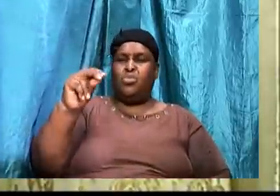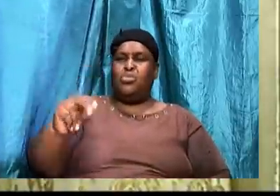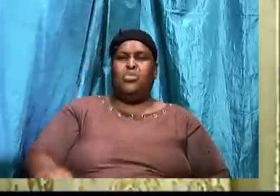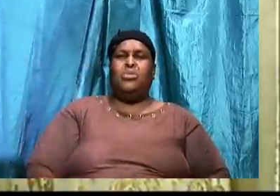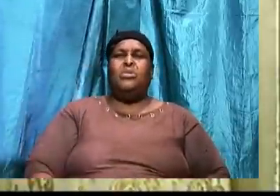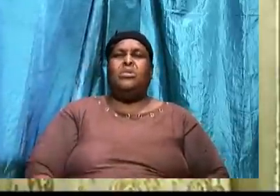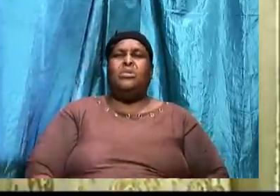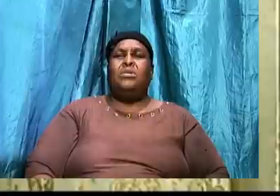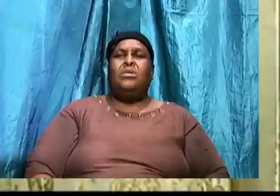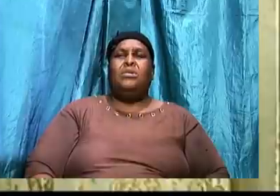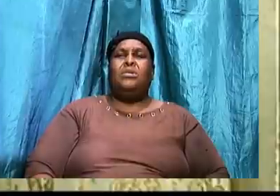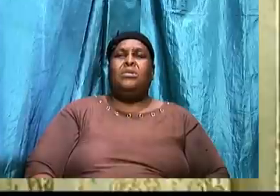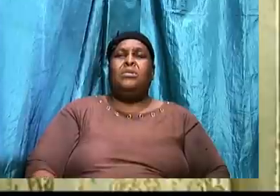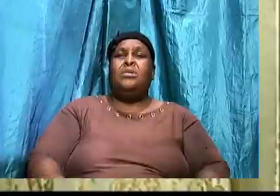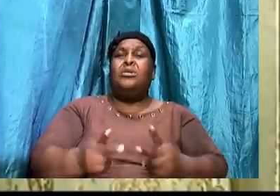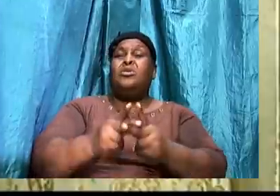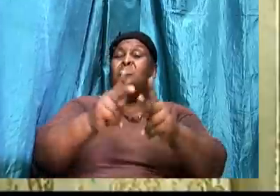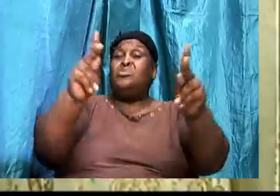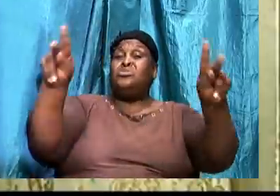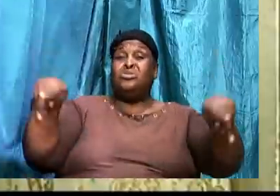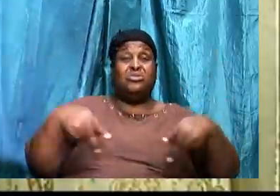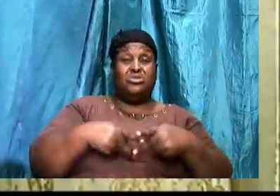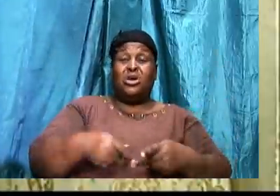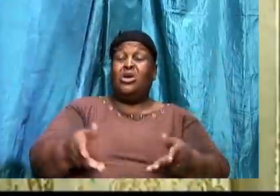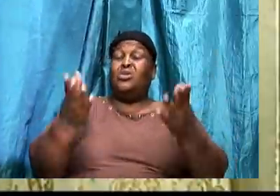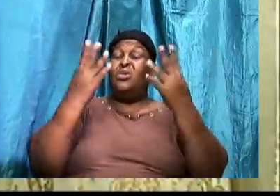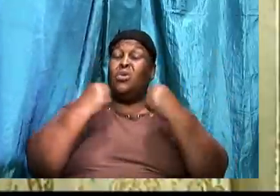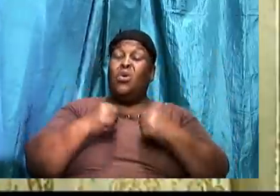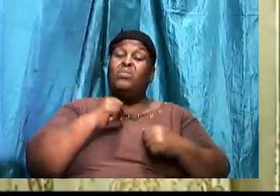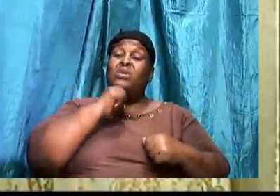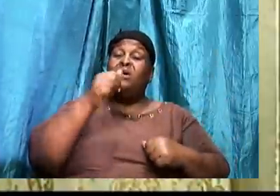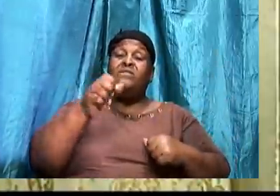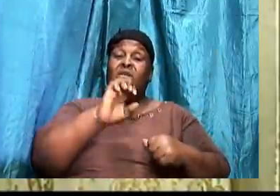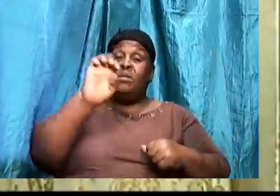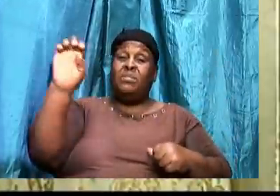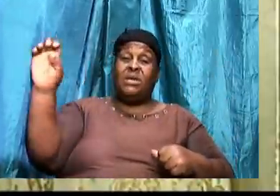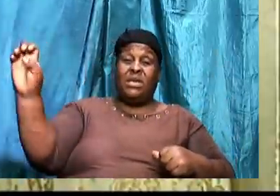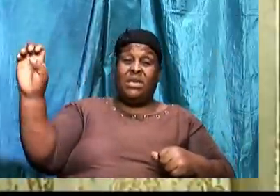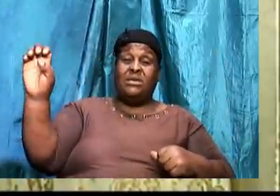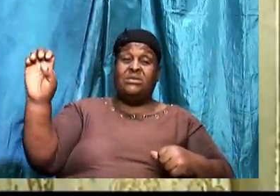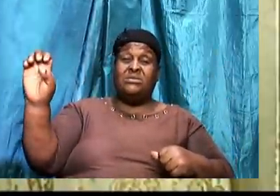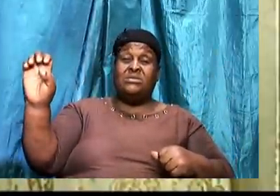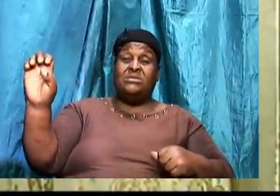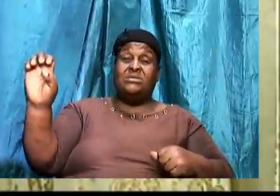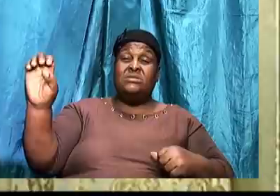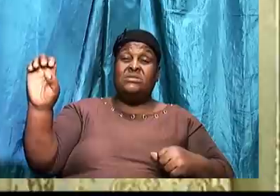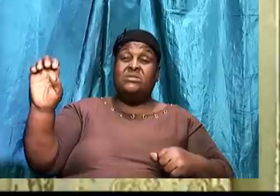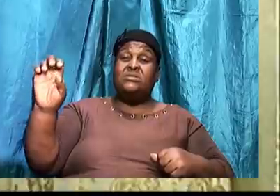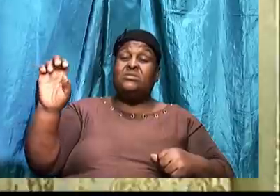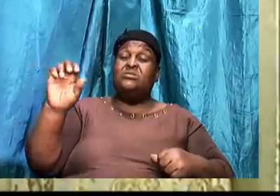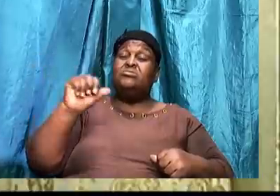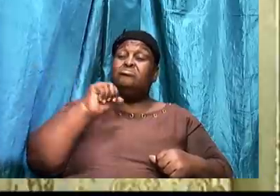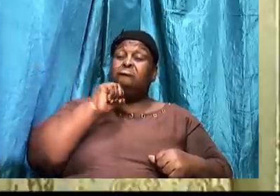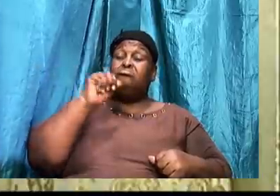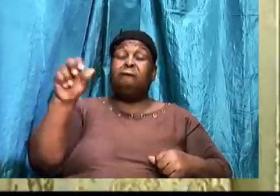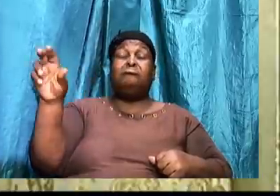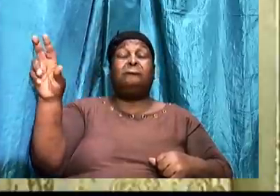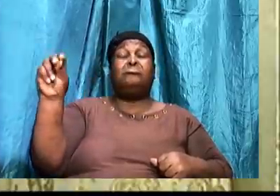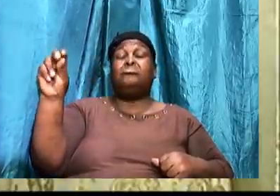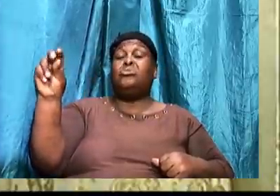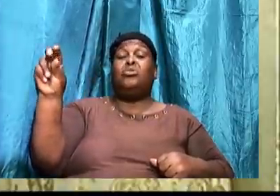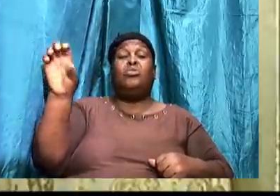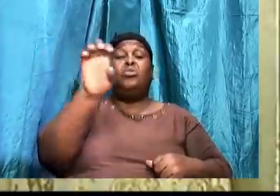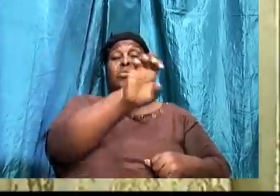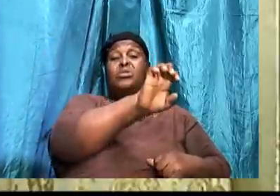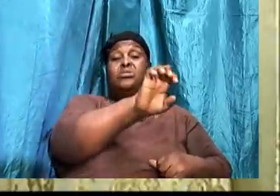Promotion. Commit neither from the east. Nor from the west. But it comes. From. God. And I am sure. That none